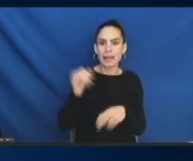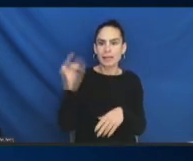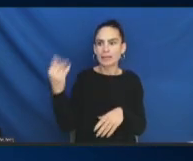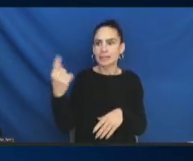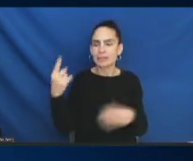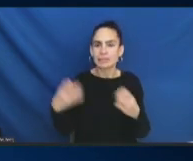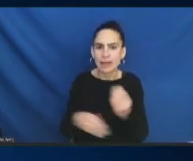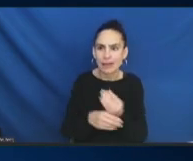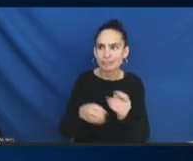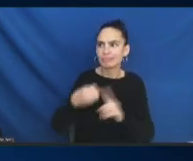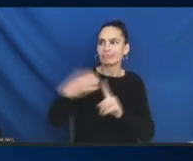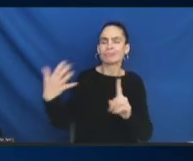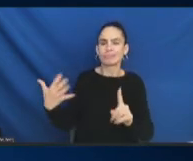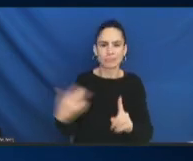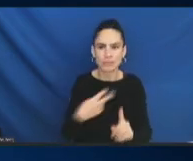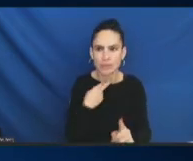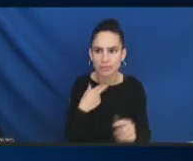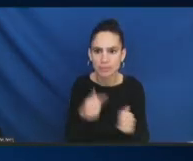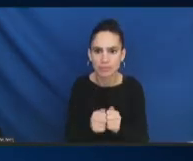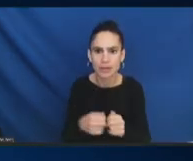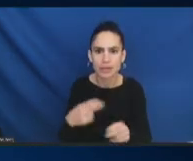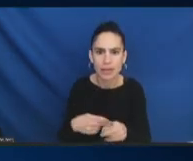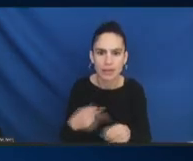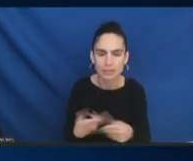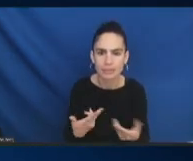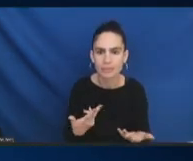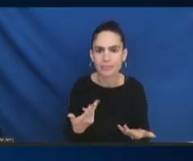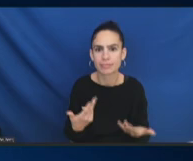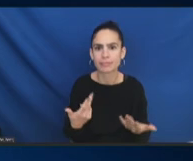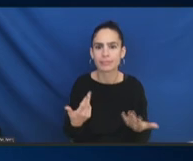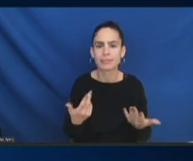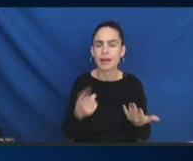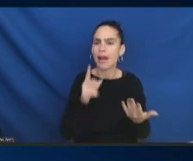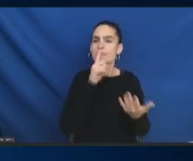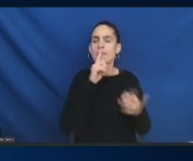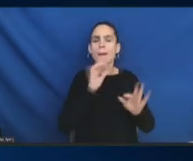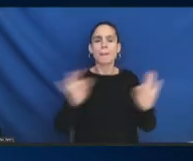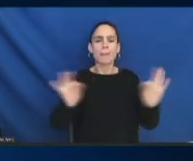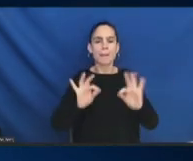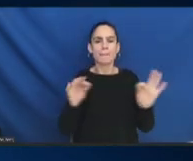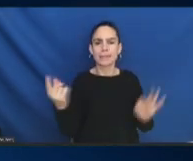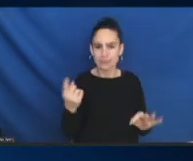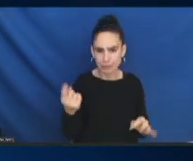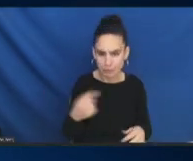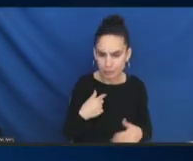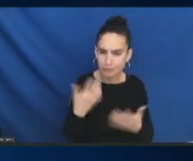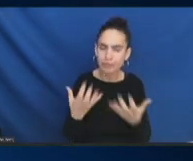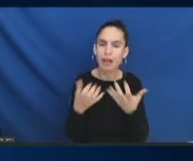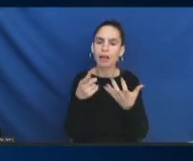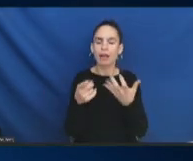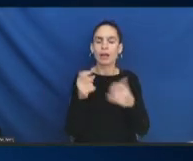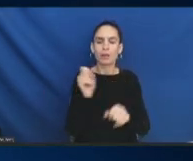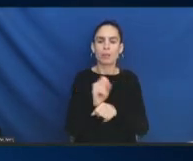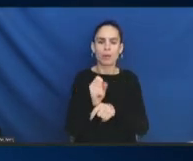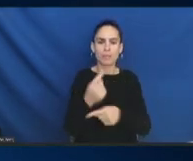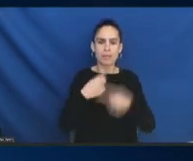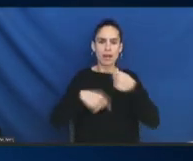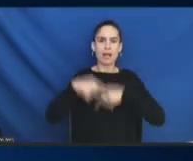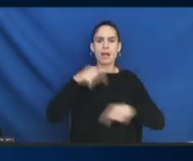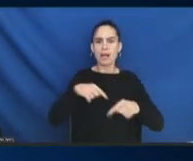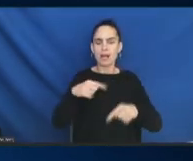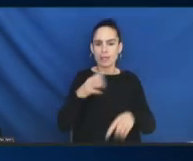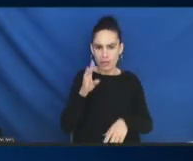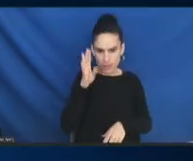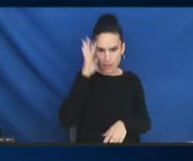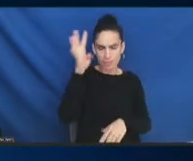-minimized and whatnot. So, that's just my suggestion. Let's just work a little bit backwards. Let's come up with the five and then come up with the names and make sure